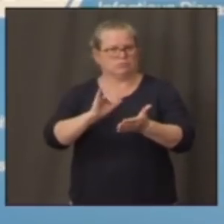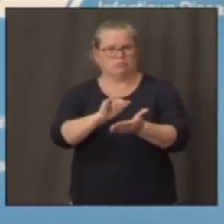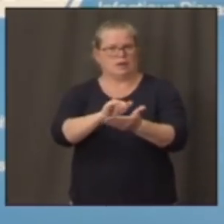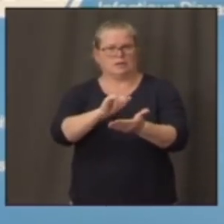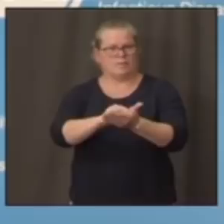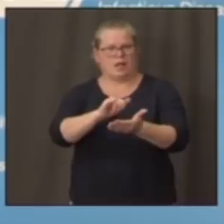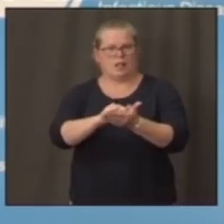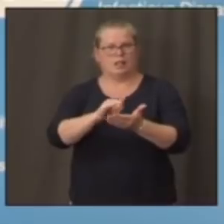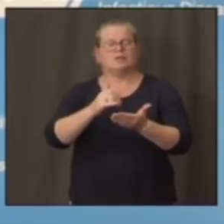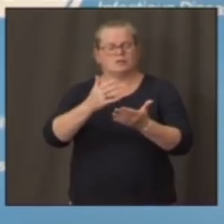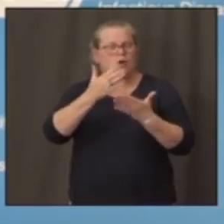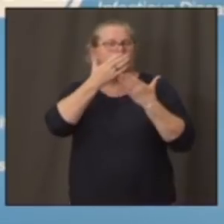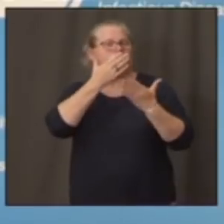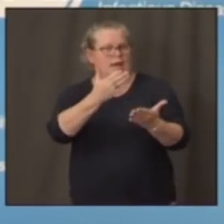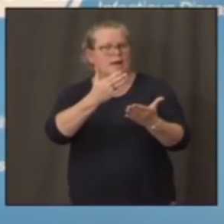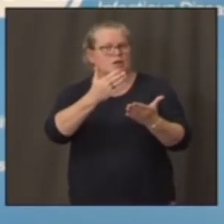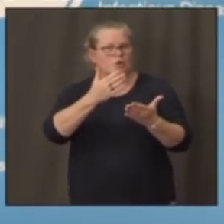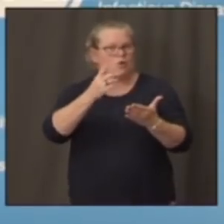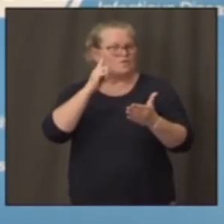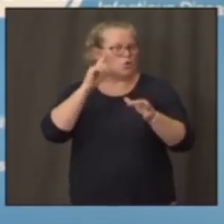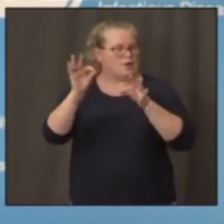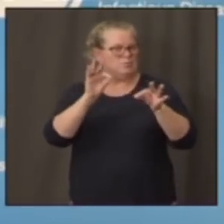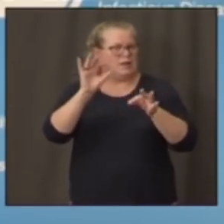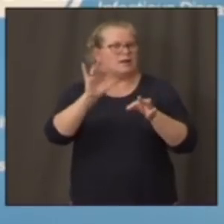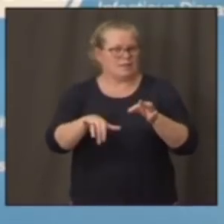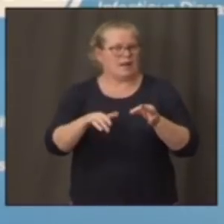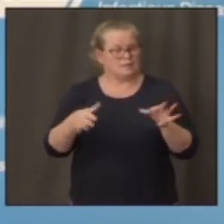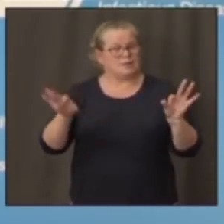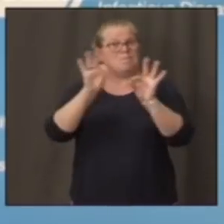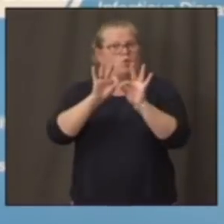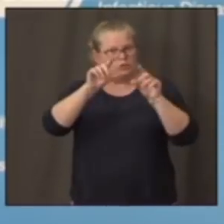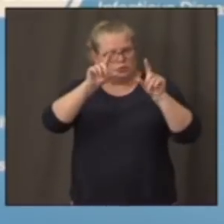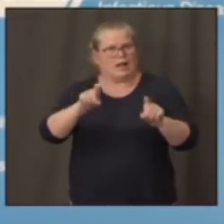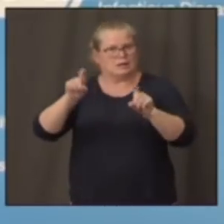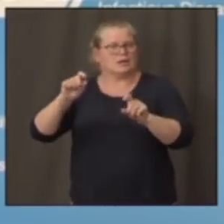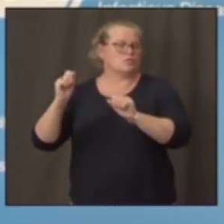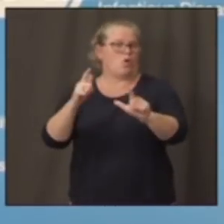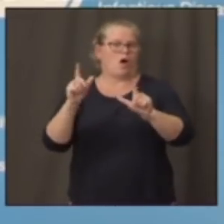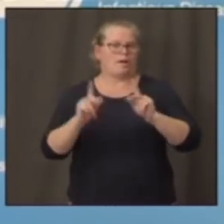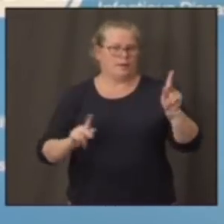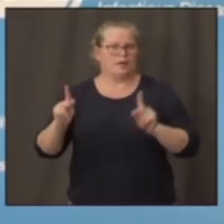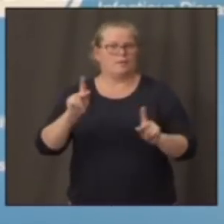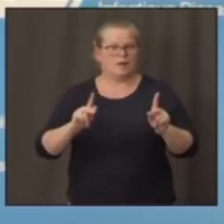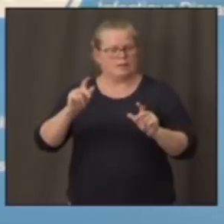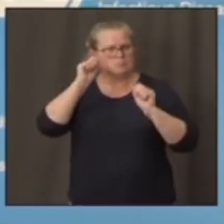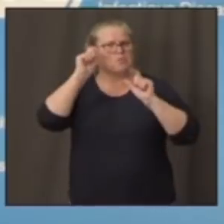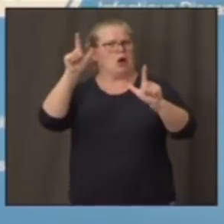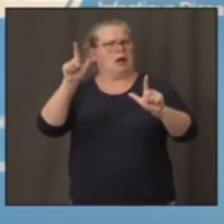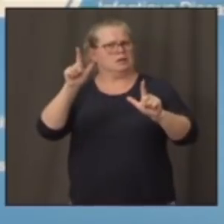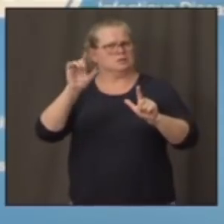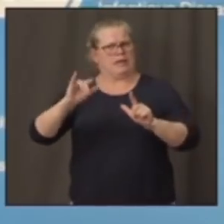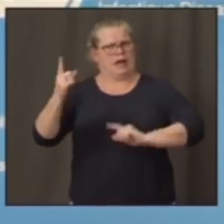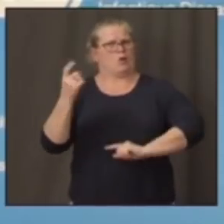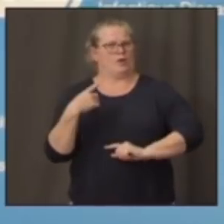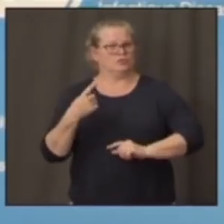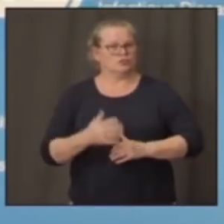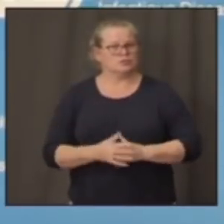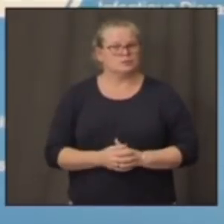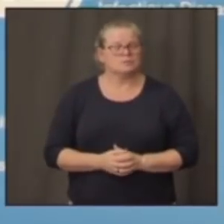So thank you for calling that. I was surprised at that question. case.